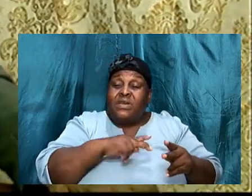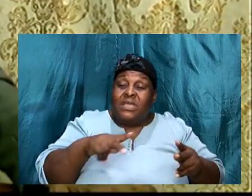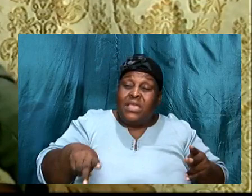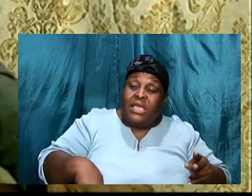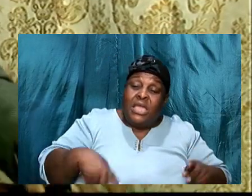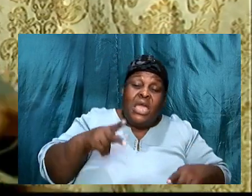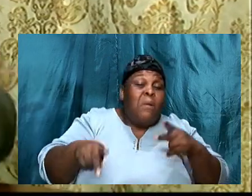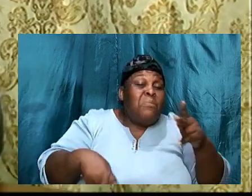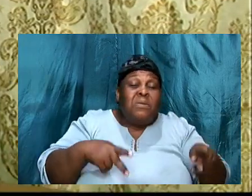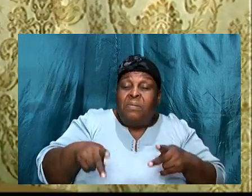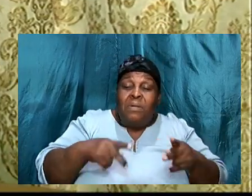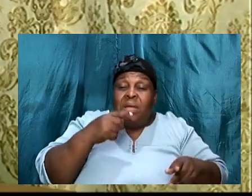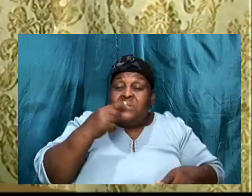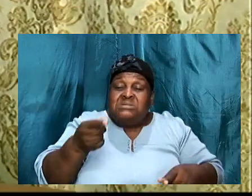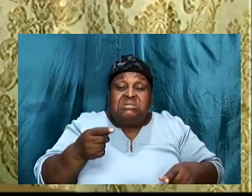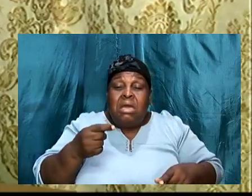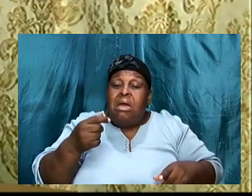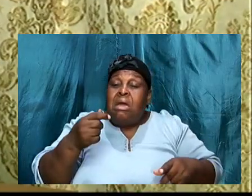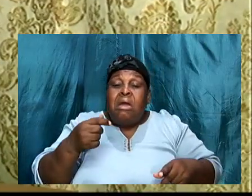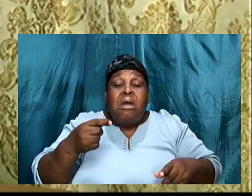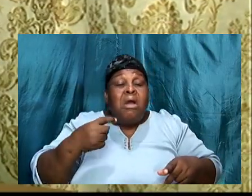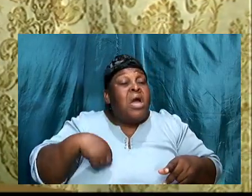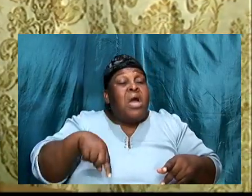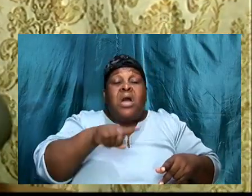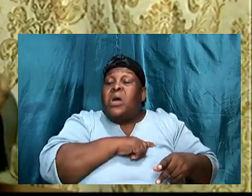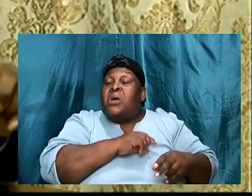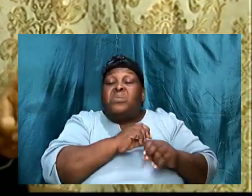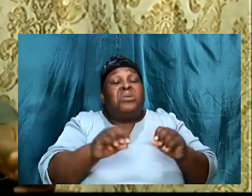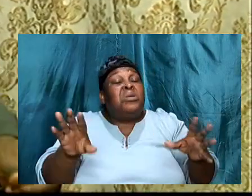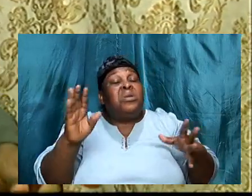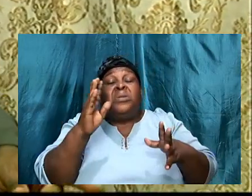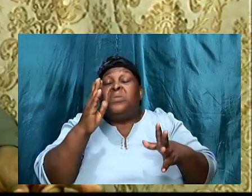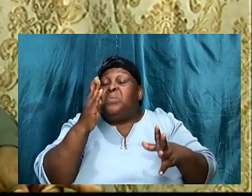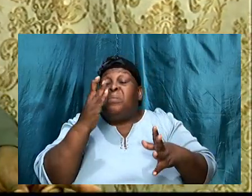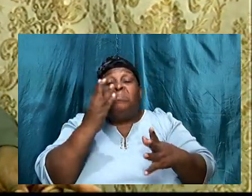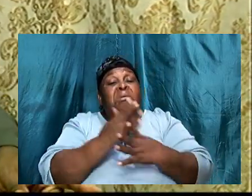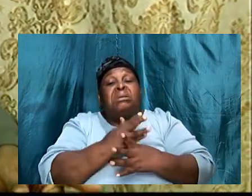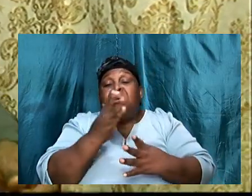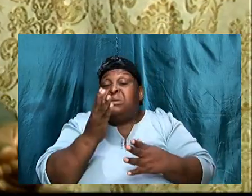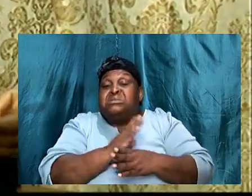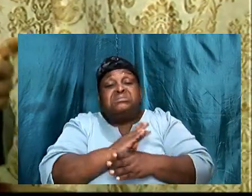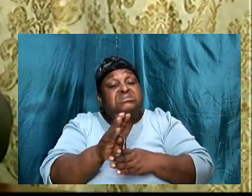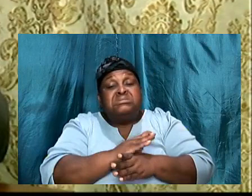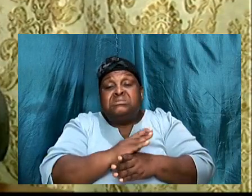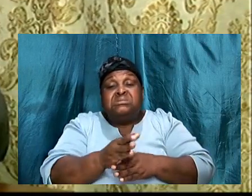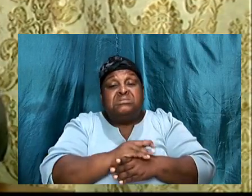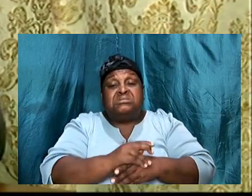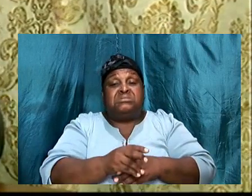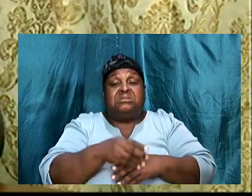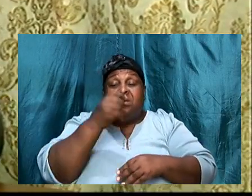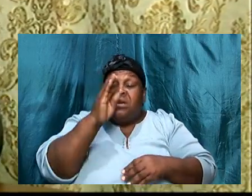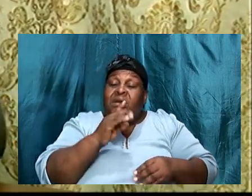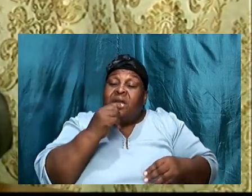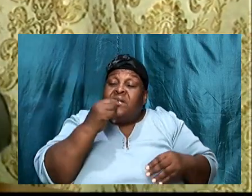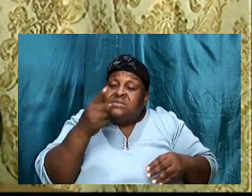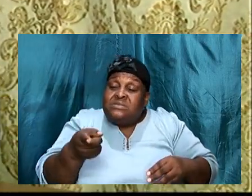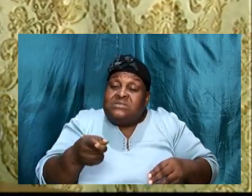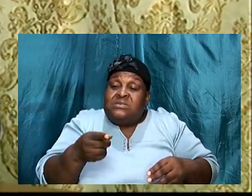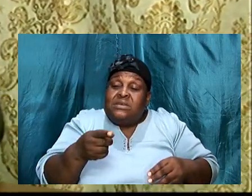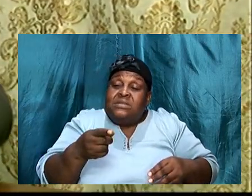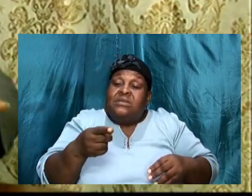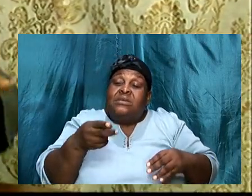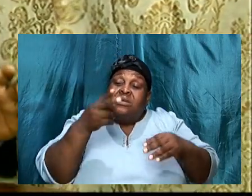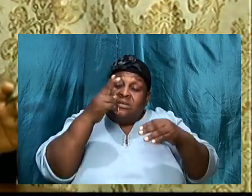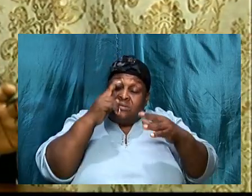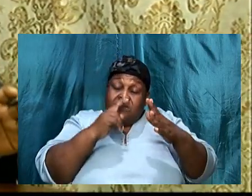God said to Samuel, they have not rejected you, but they have rejected me, they went outside, of God's will,